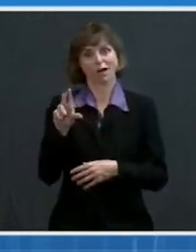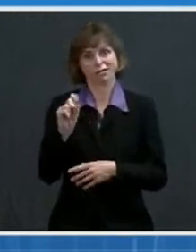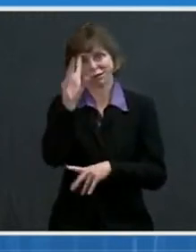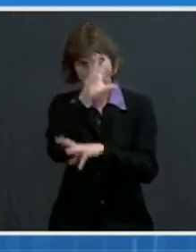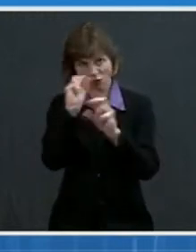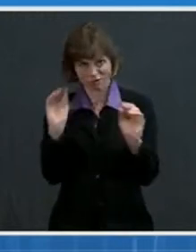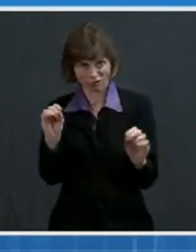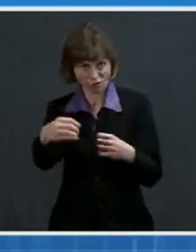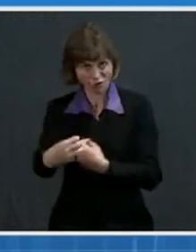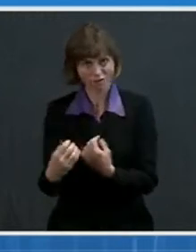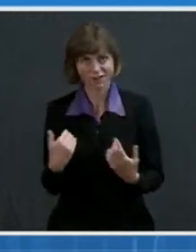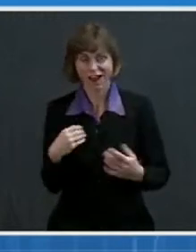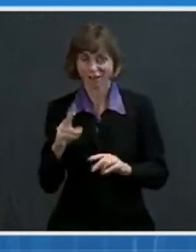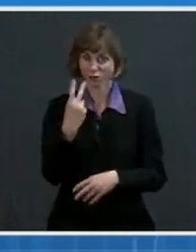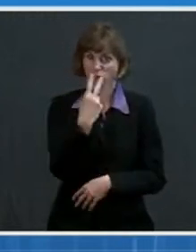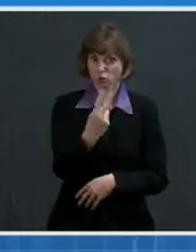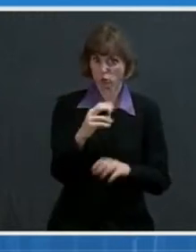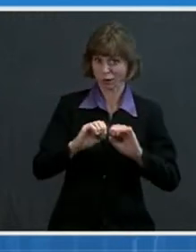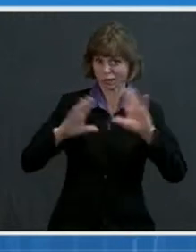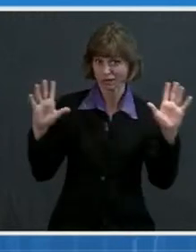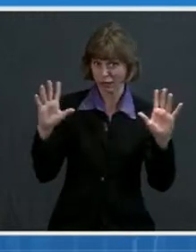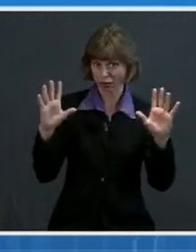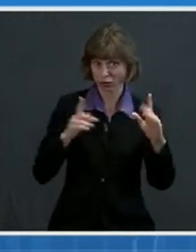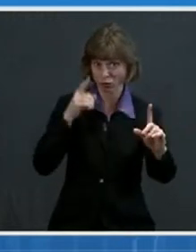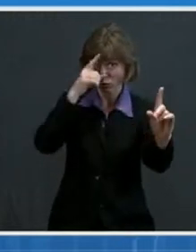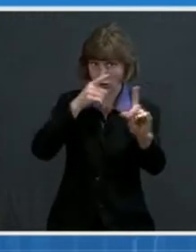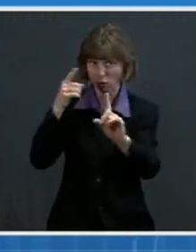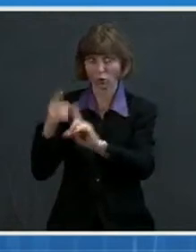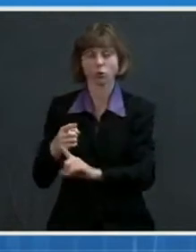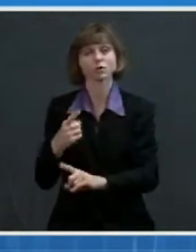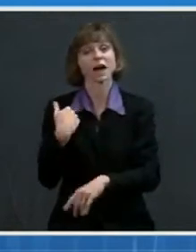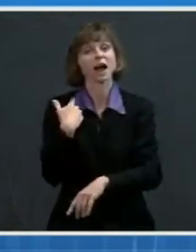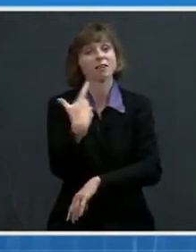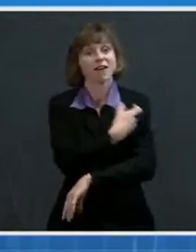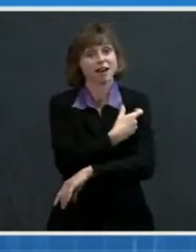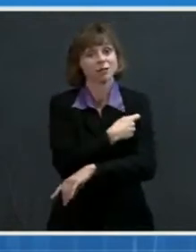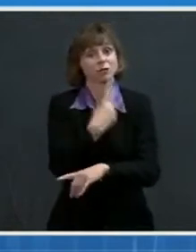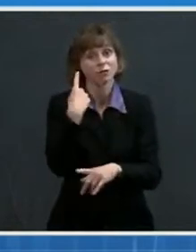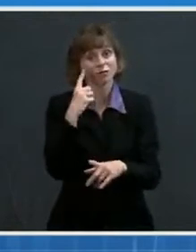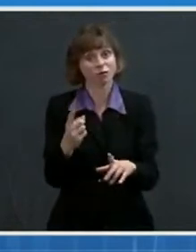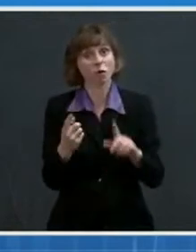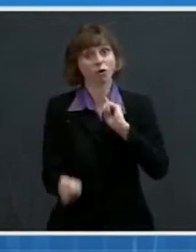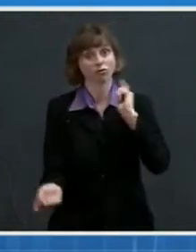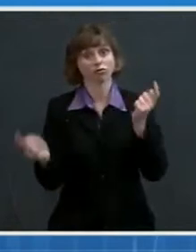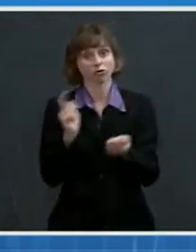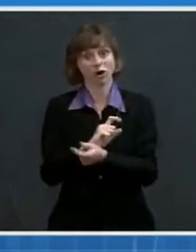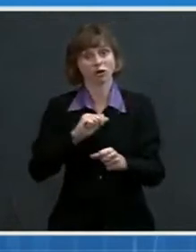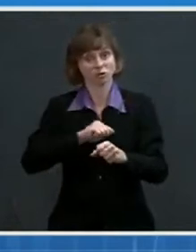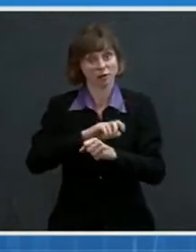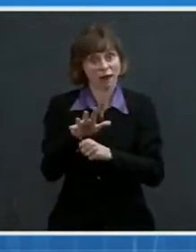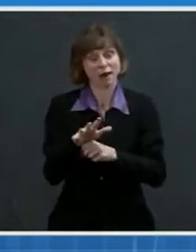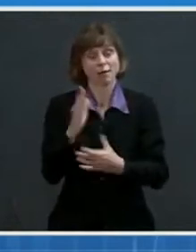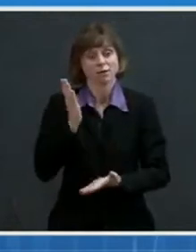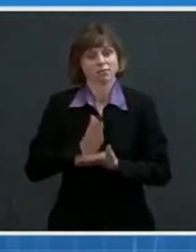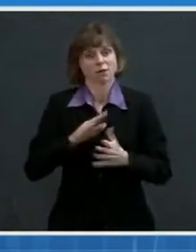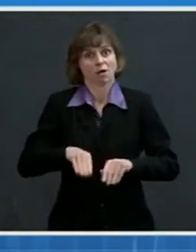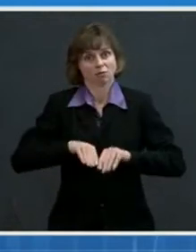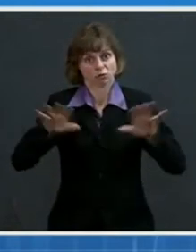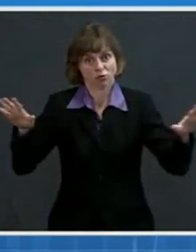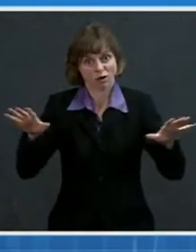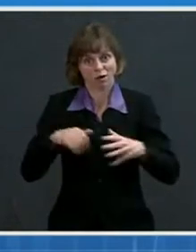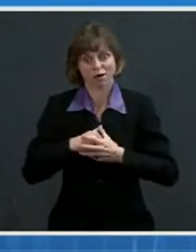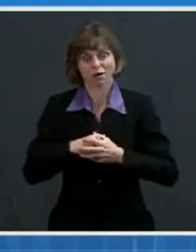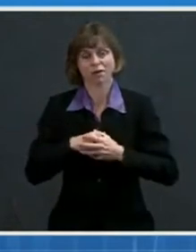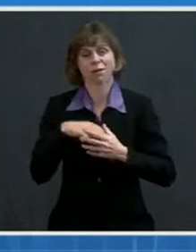Mount a vaccination program to turn the tide on the pandemic and pass a rescue plan to bring the nation through these